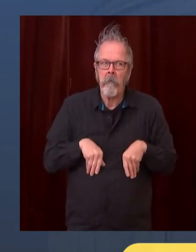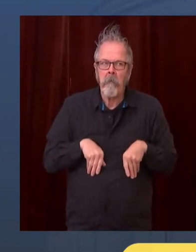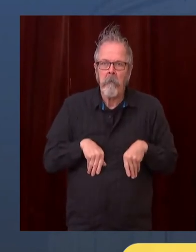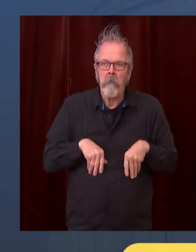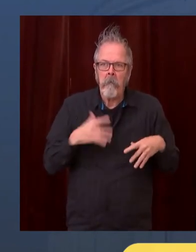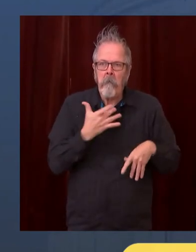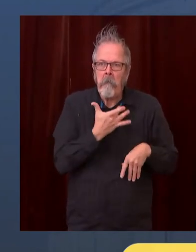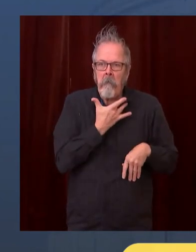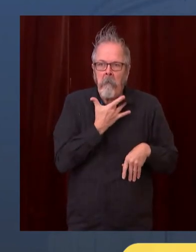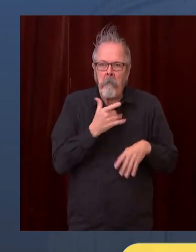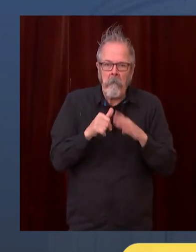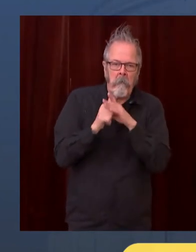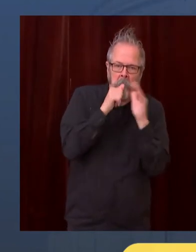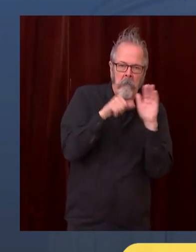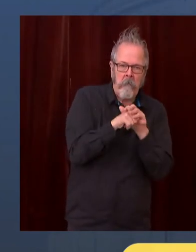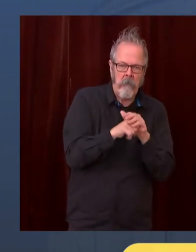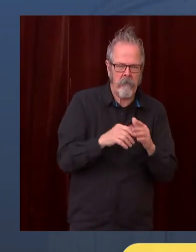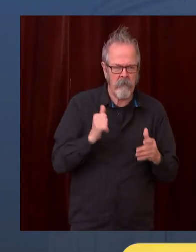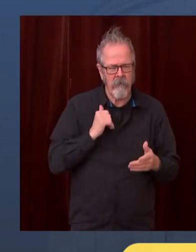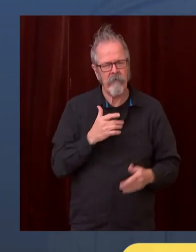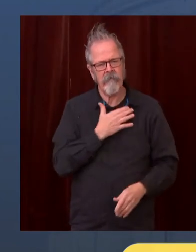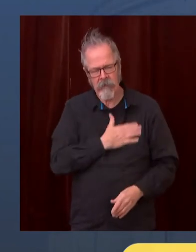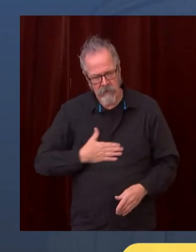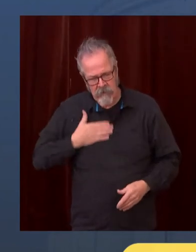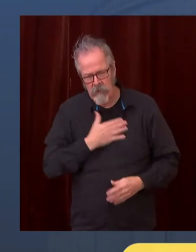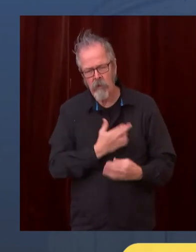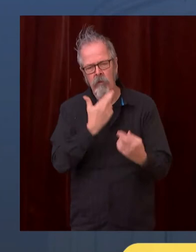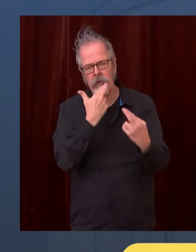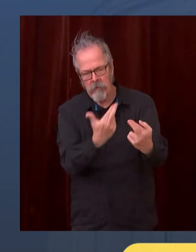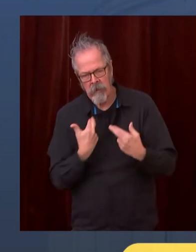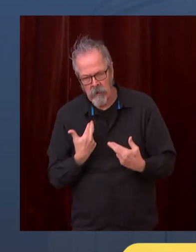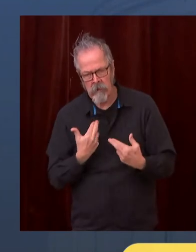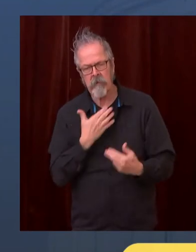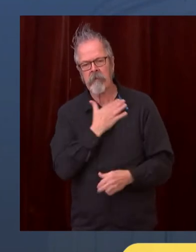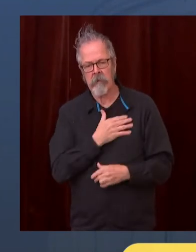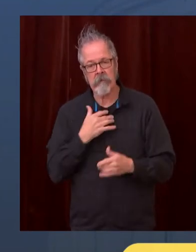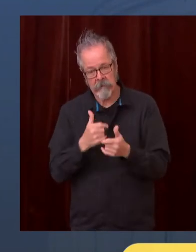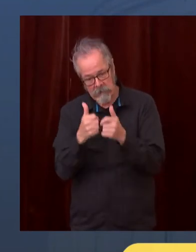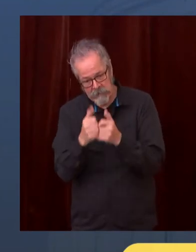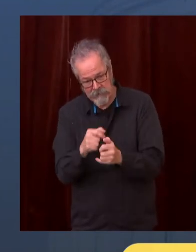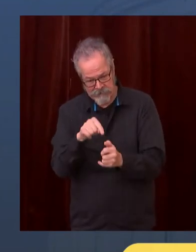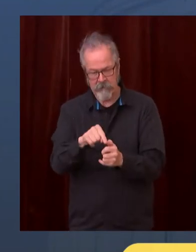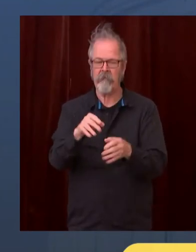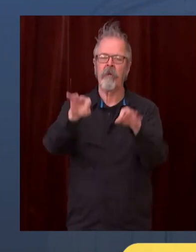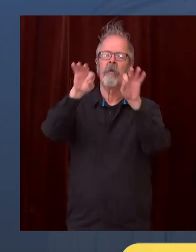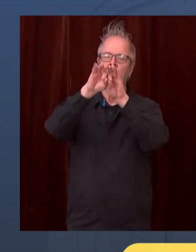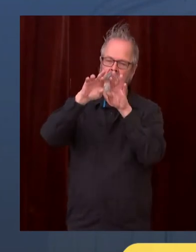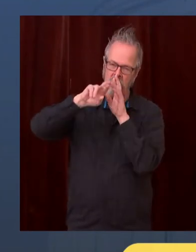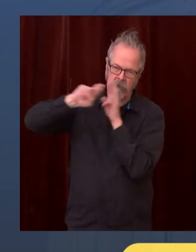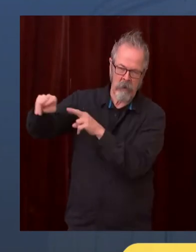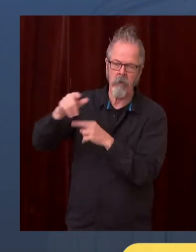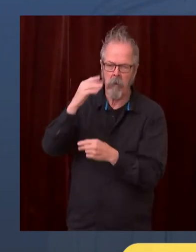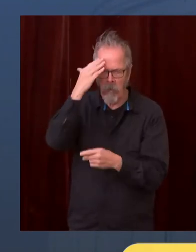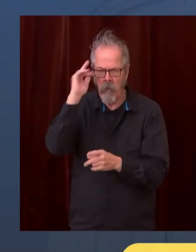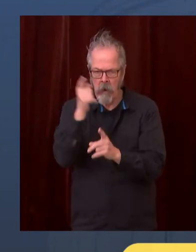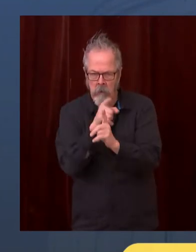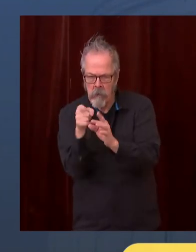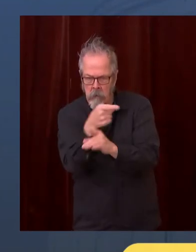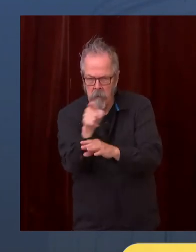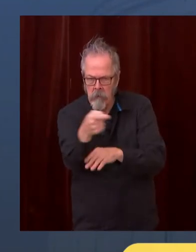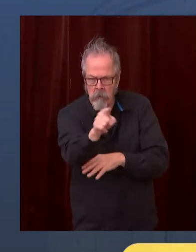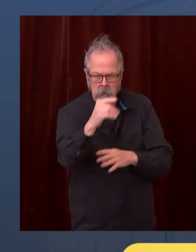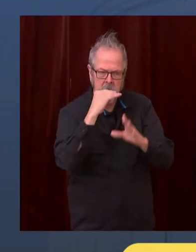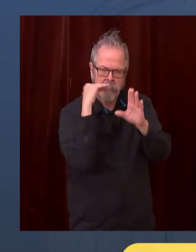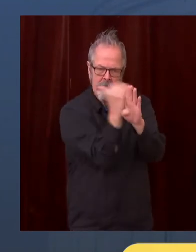Rachel, would you like to ask a follow-up? Yeah, for Dr. Shaw, is there any particular area of our state response that you think